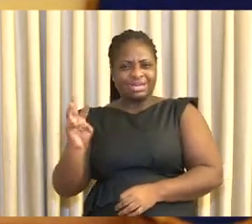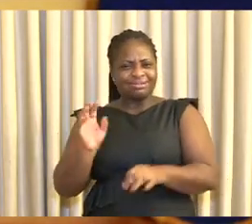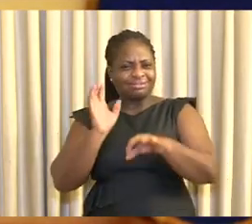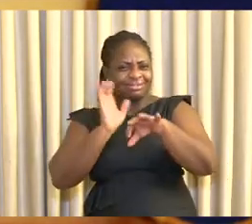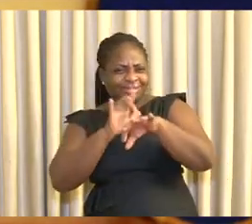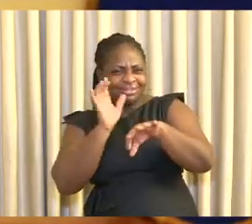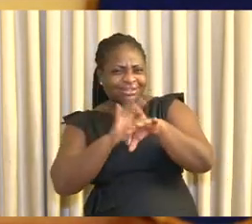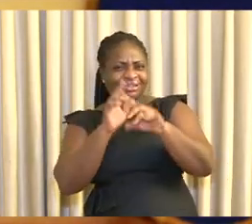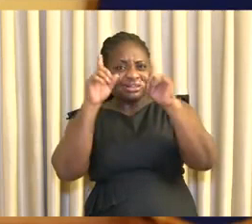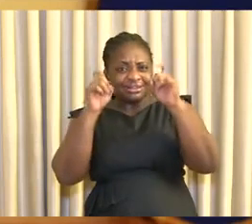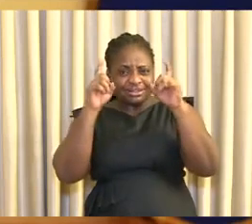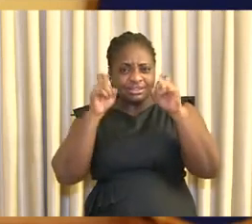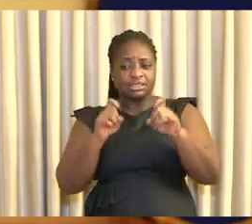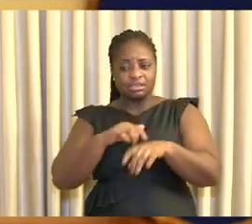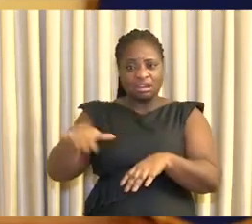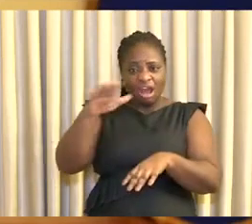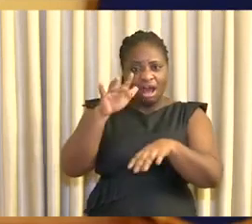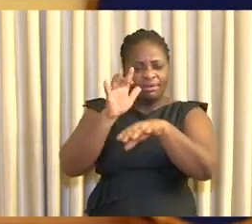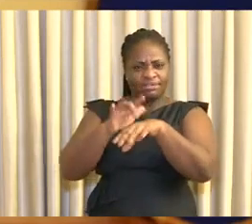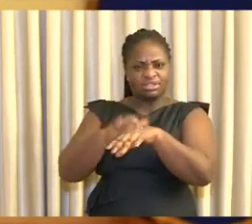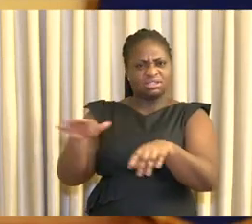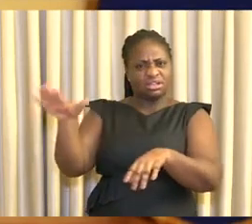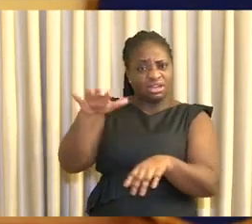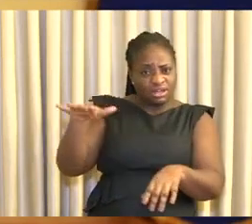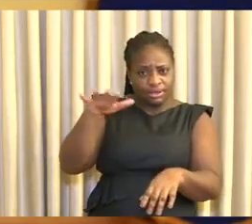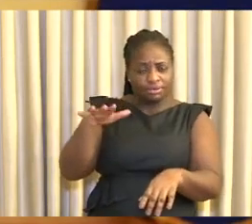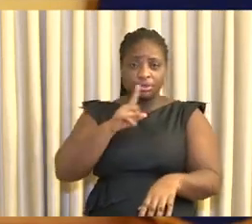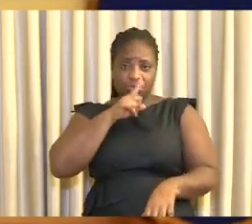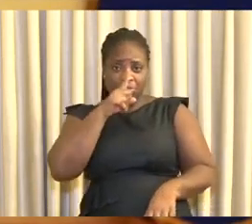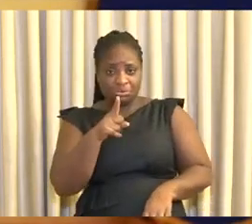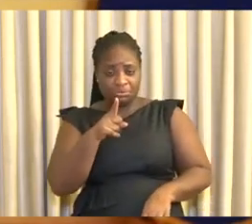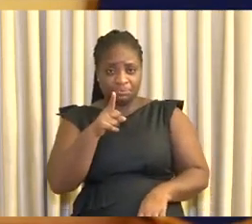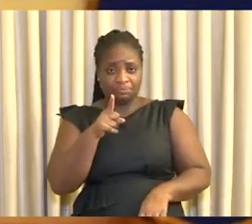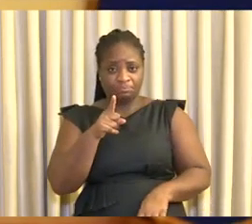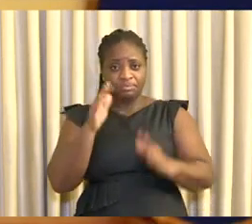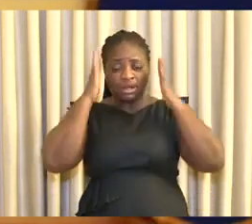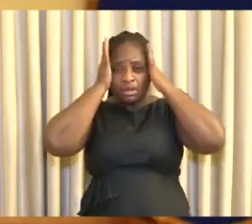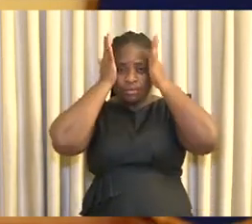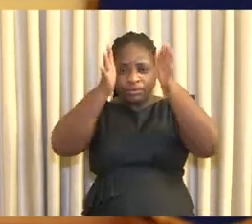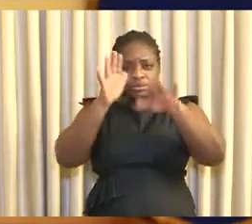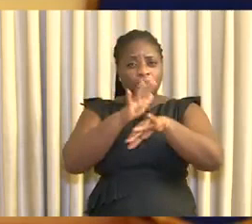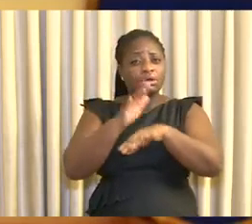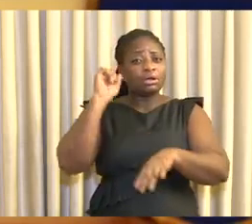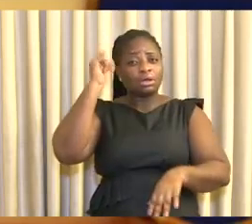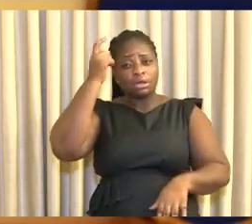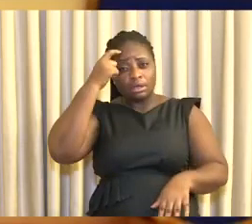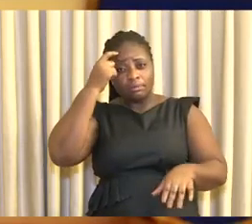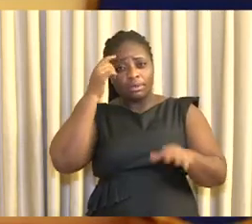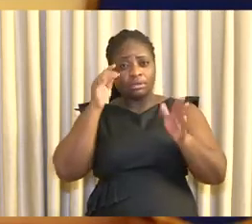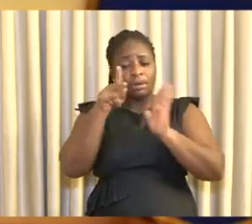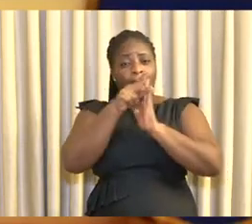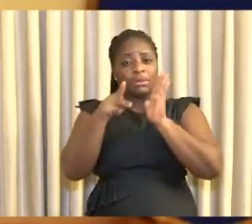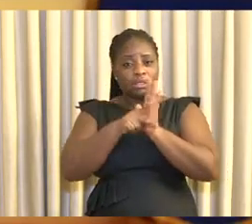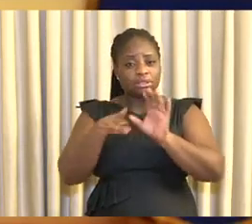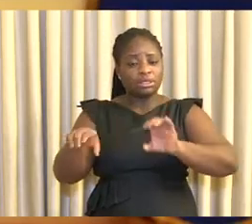persons in the affected community. Indeed, the focus of government's policy and action will